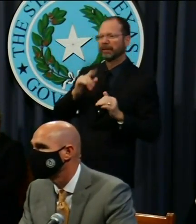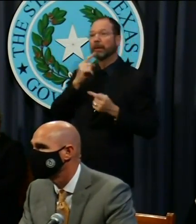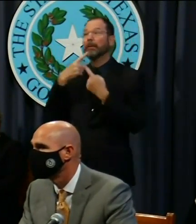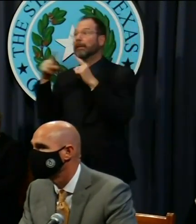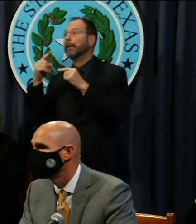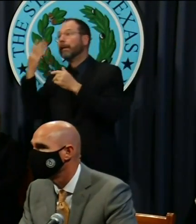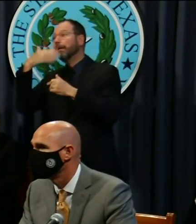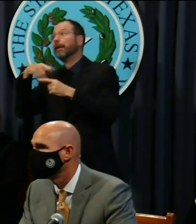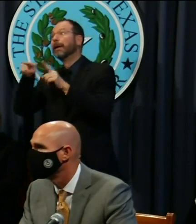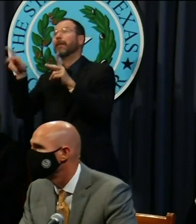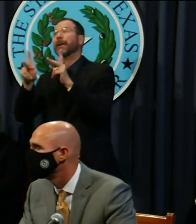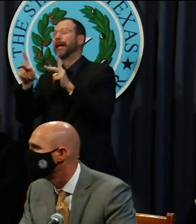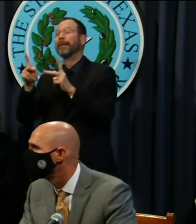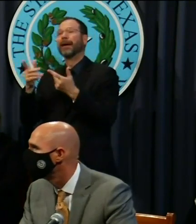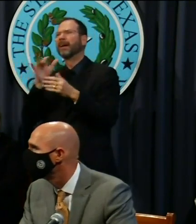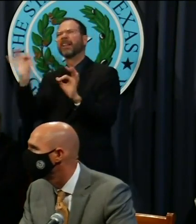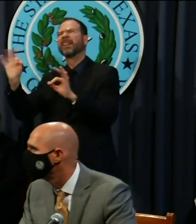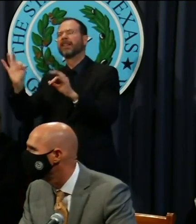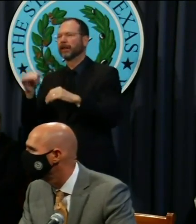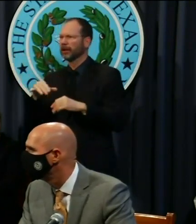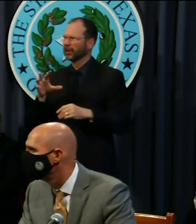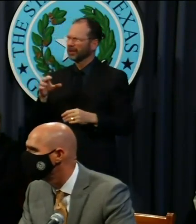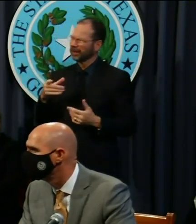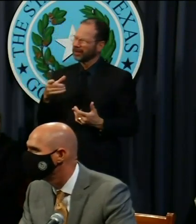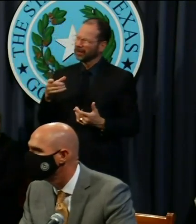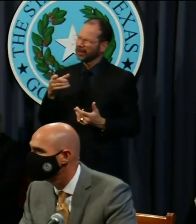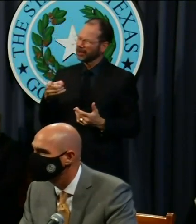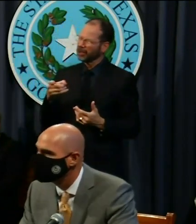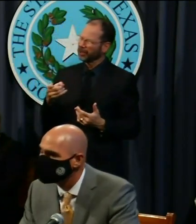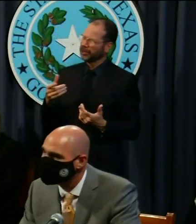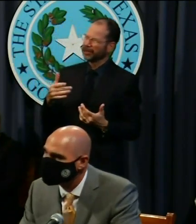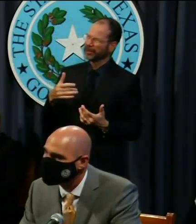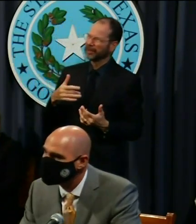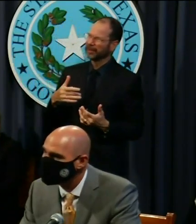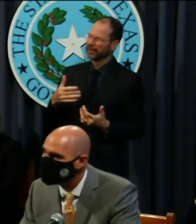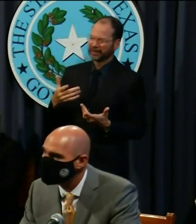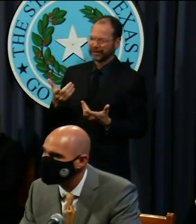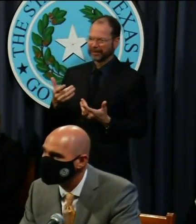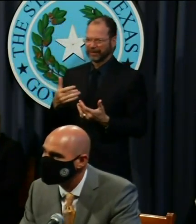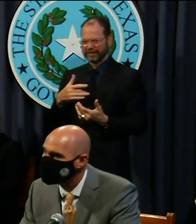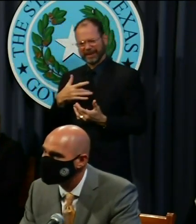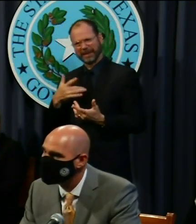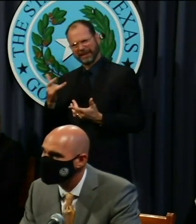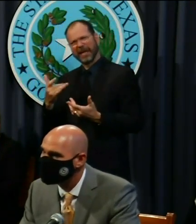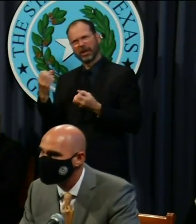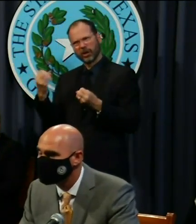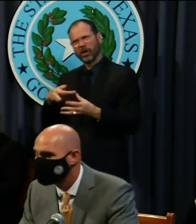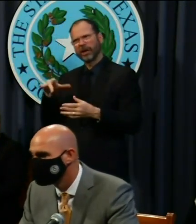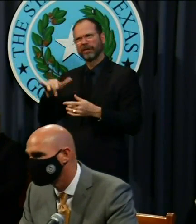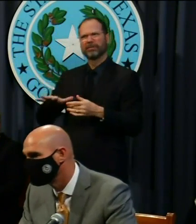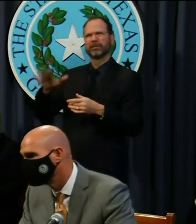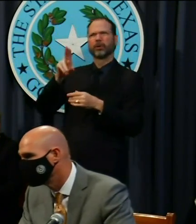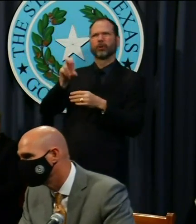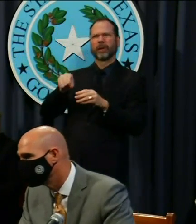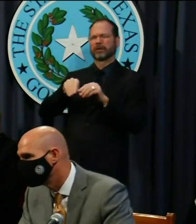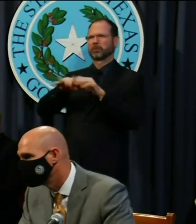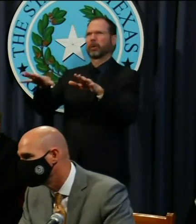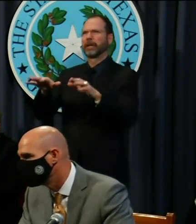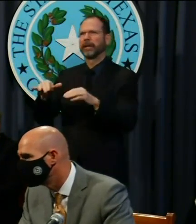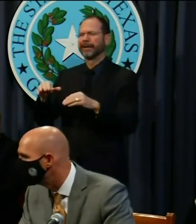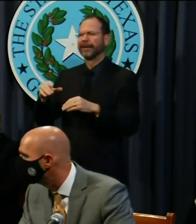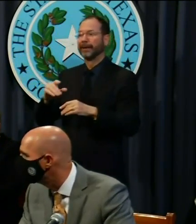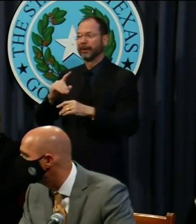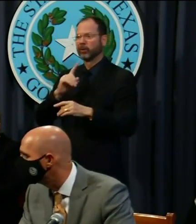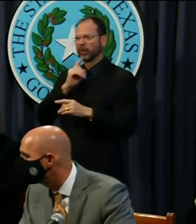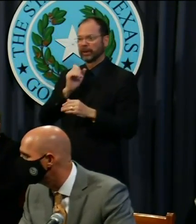bit betrayed by that? And do you feel the least bit even unwillingly complicit in spreading that message that came for a cigarette in the